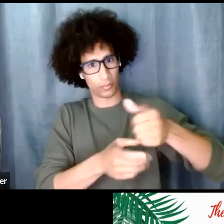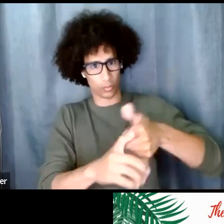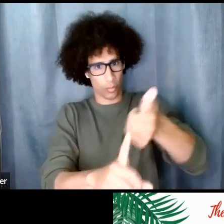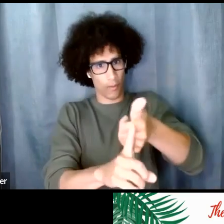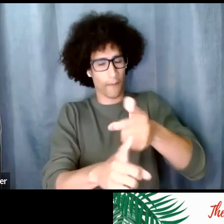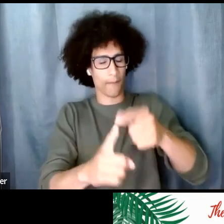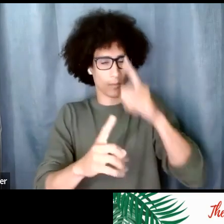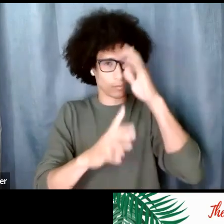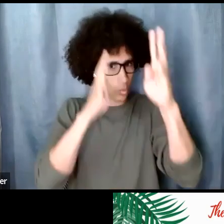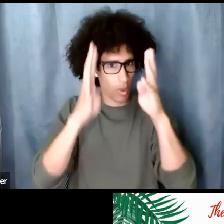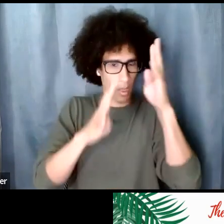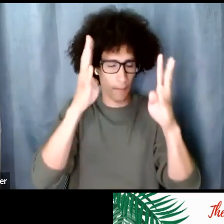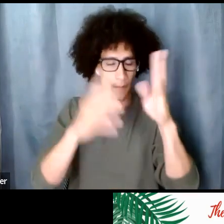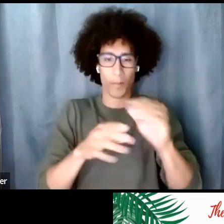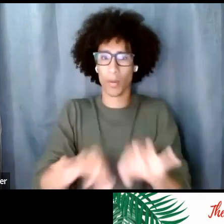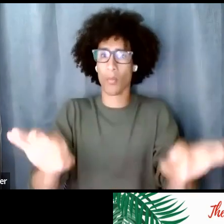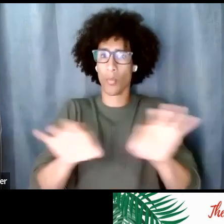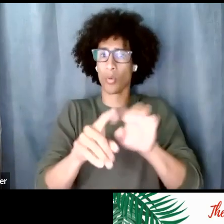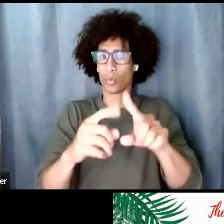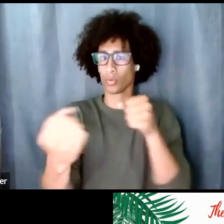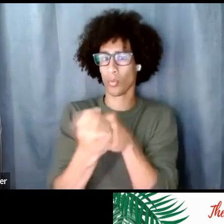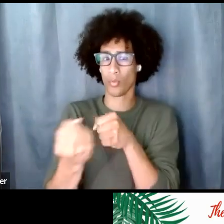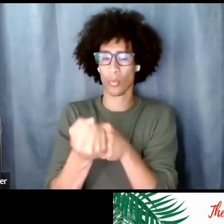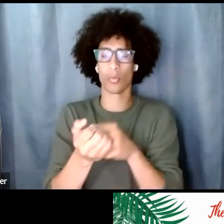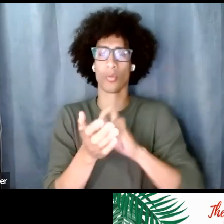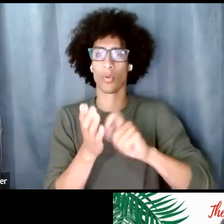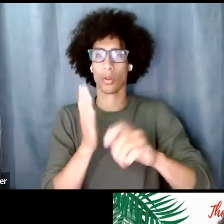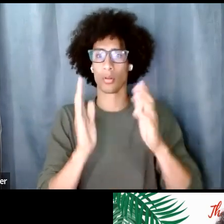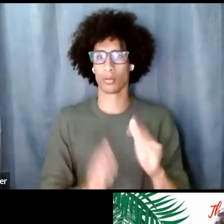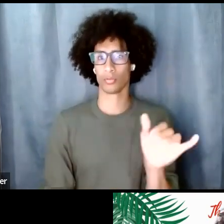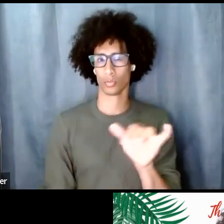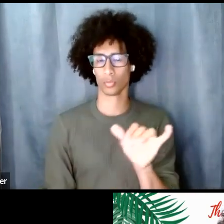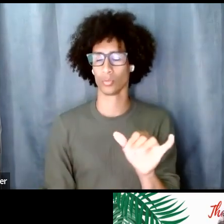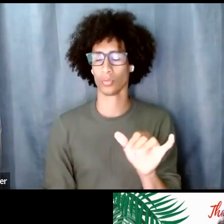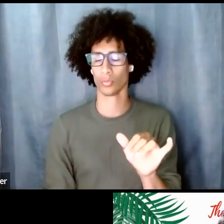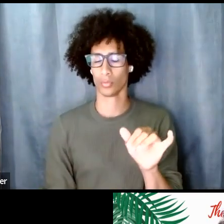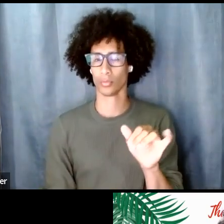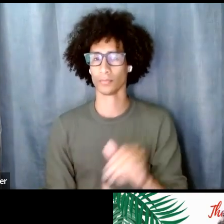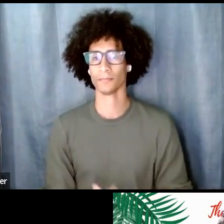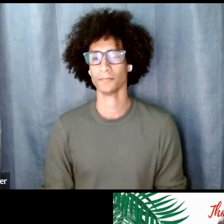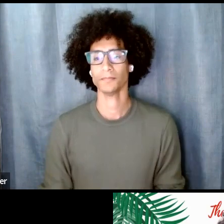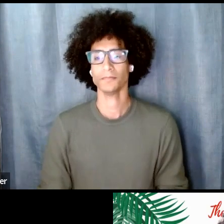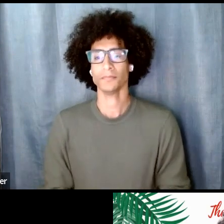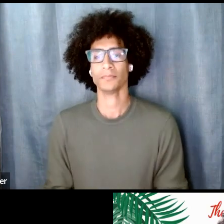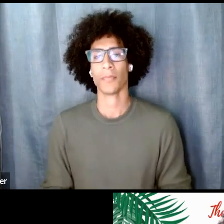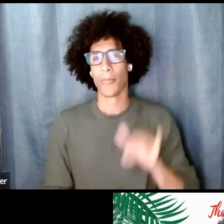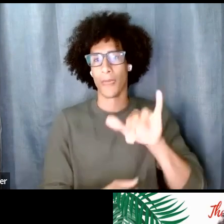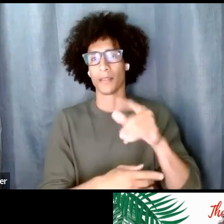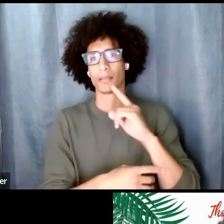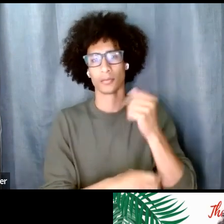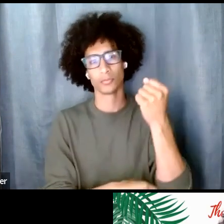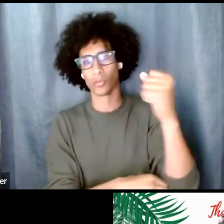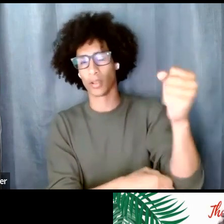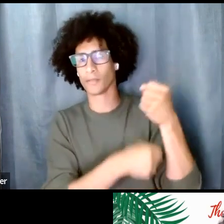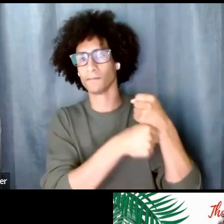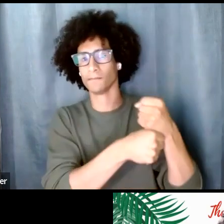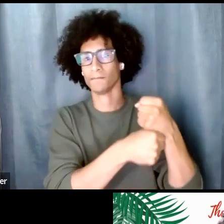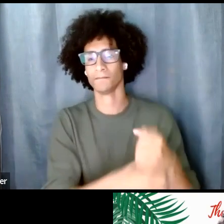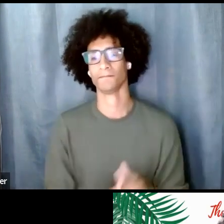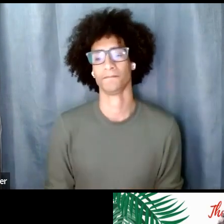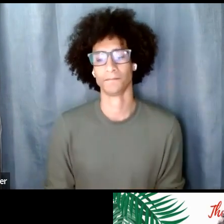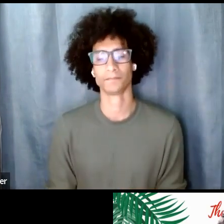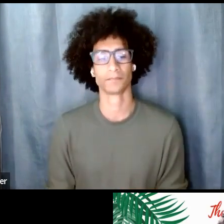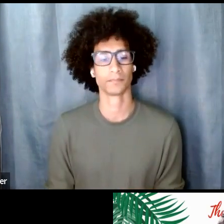and the strike that is happening right now so i wanted to acknowledge that um with that said i want to do a quick introductions of who's in the room